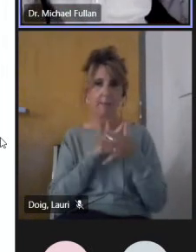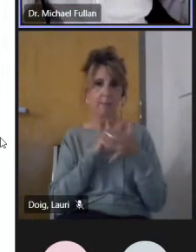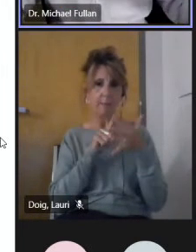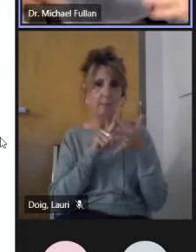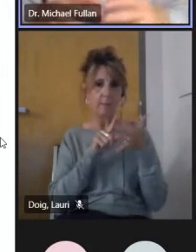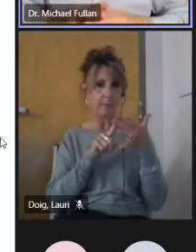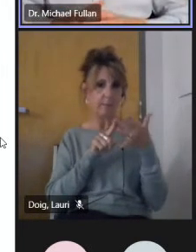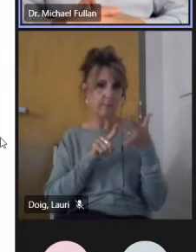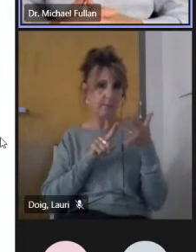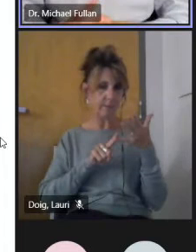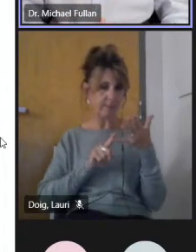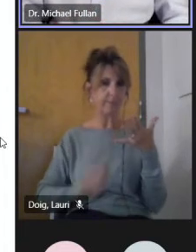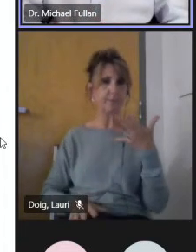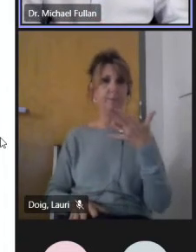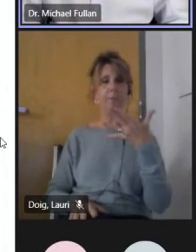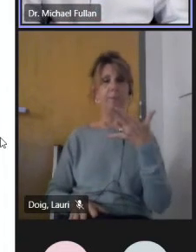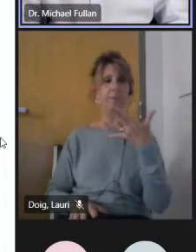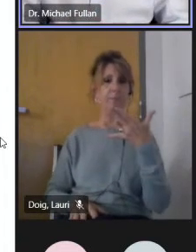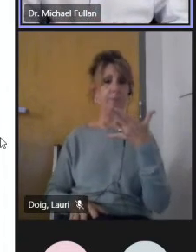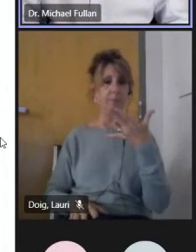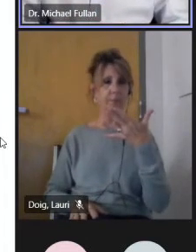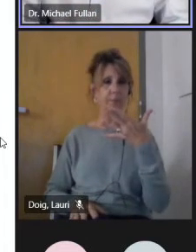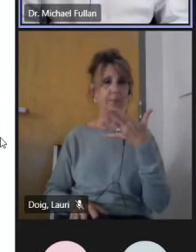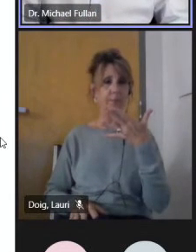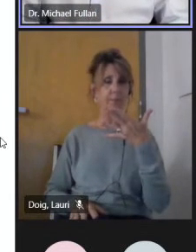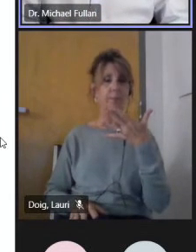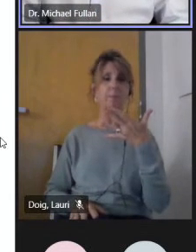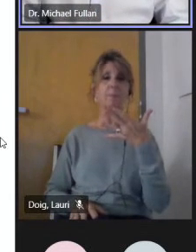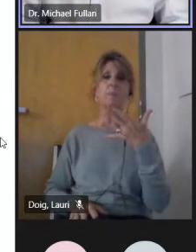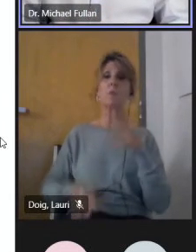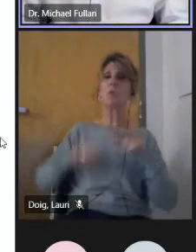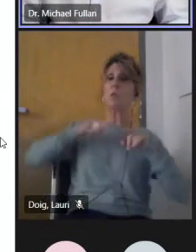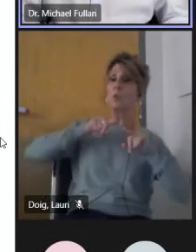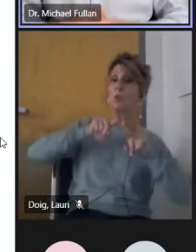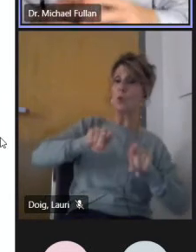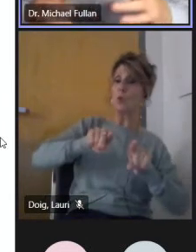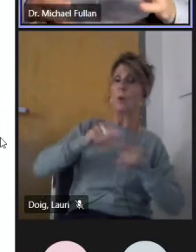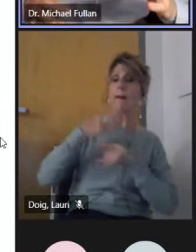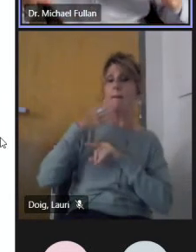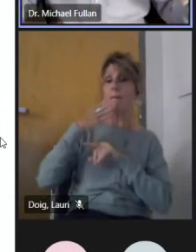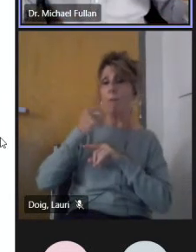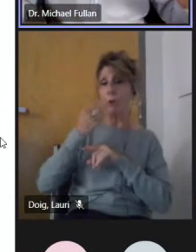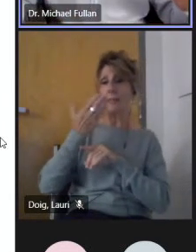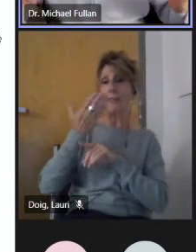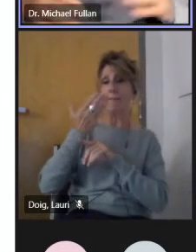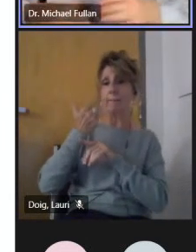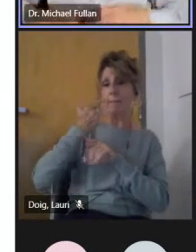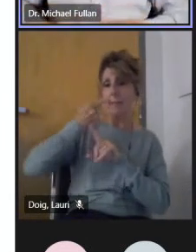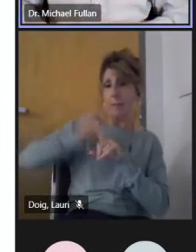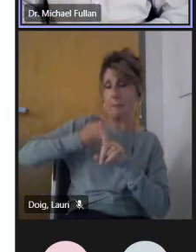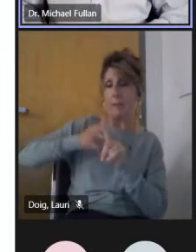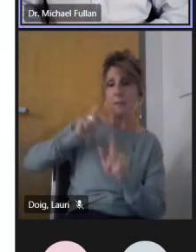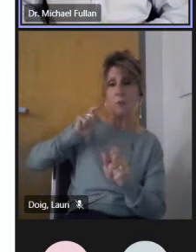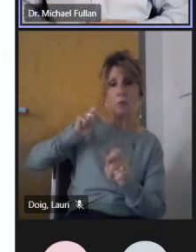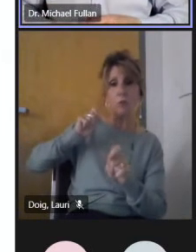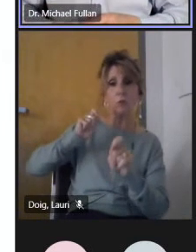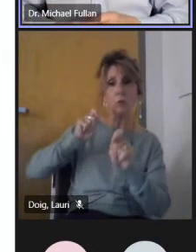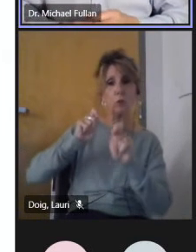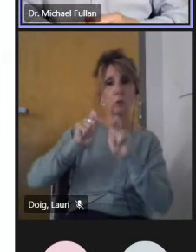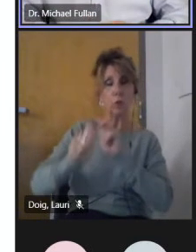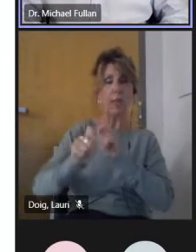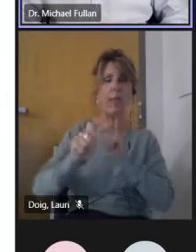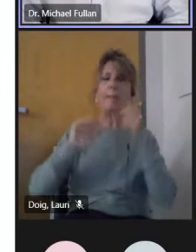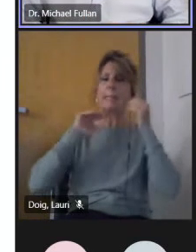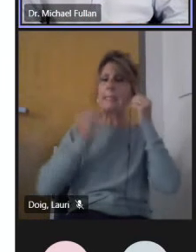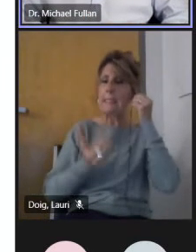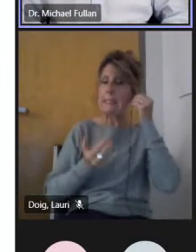during this period of the of the 14, 15 months that the that there is a significant level of disengagement